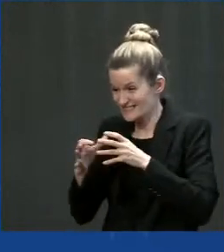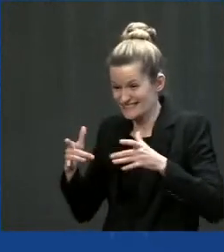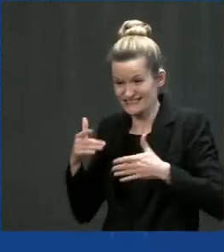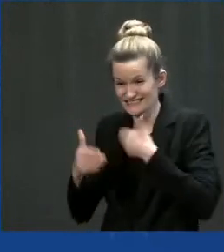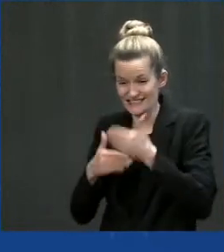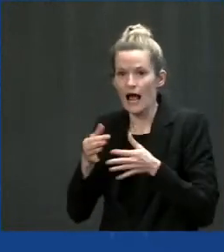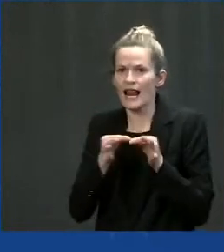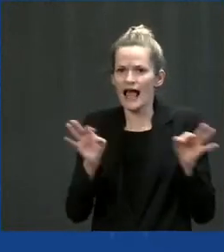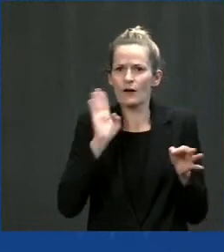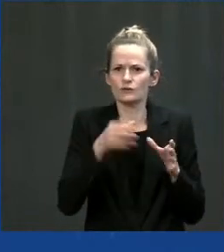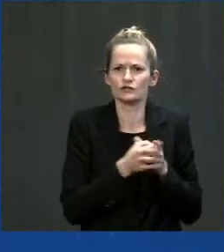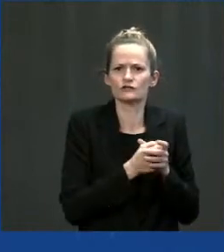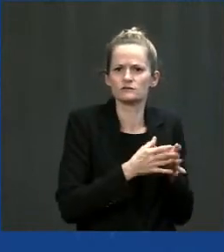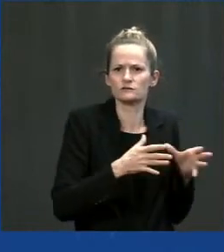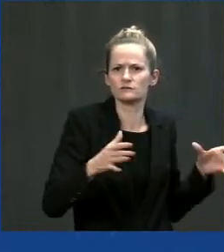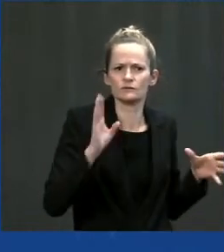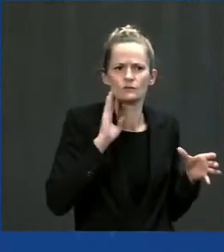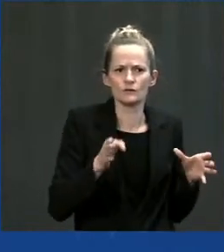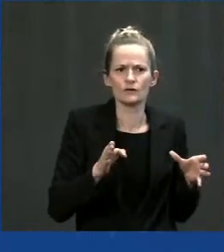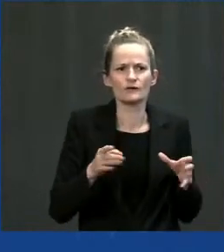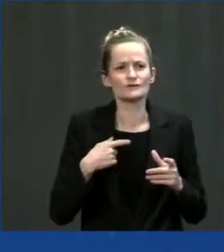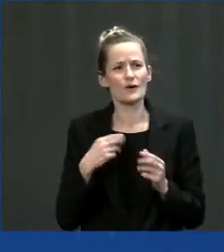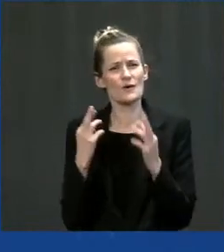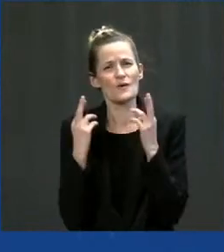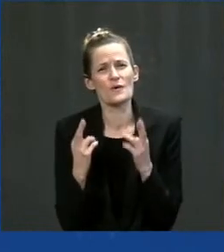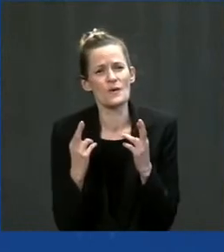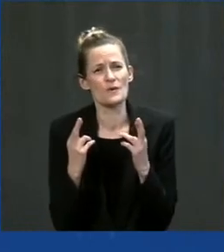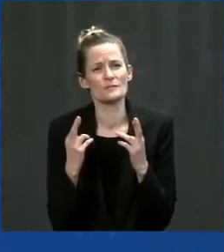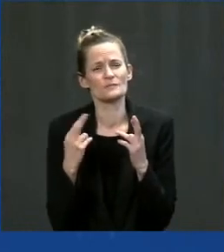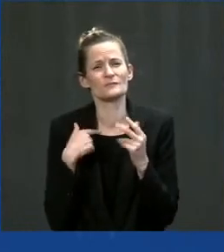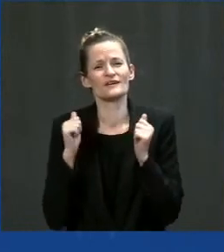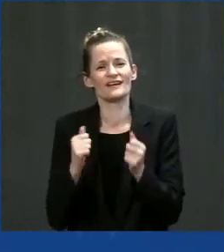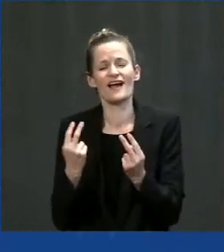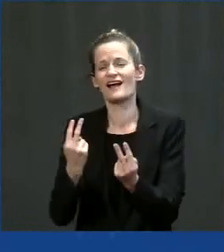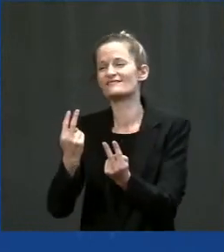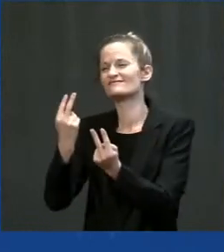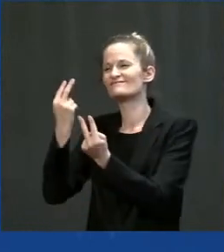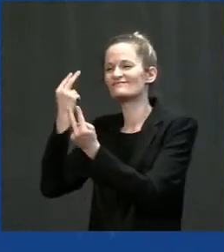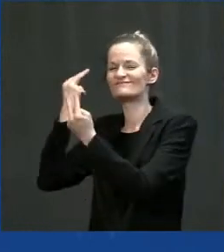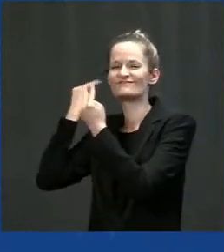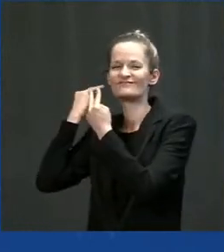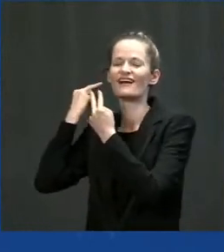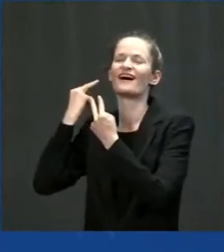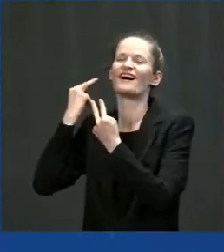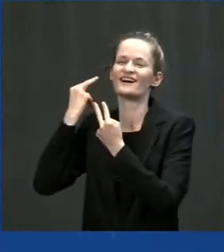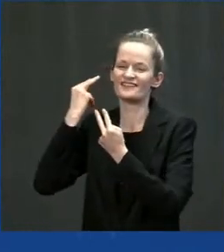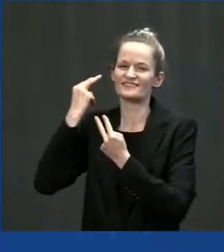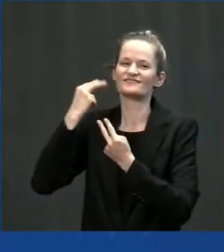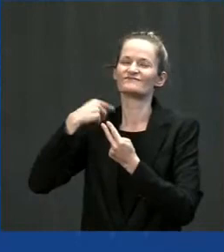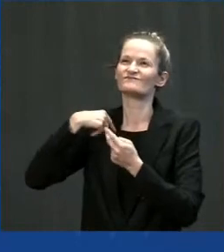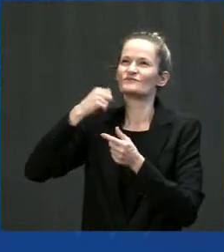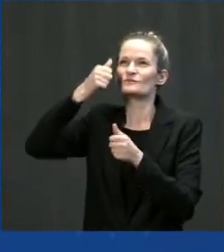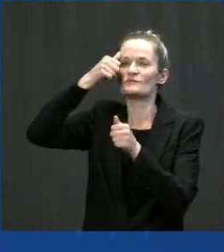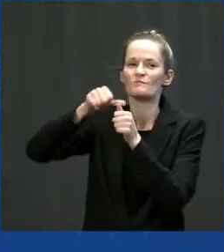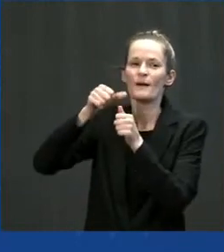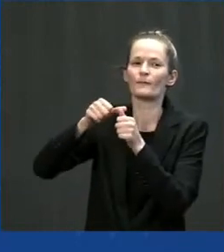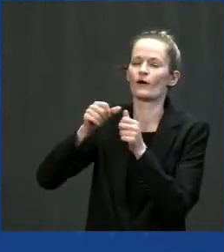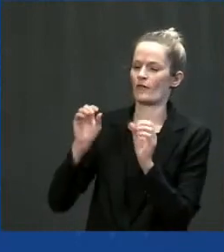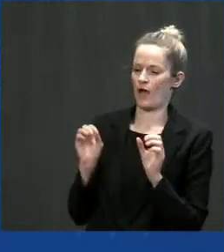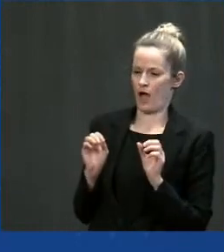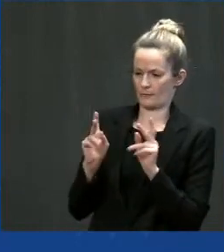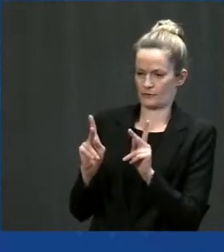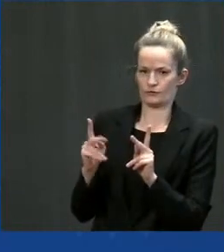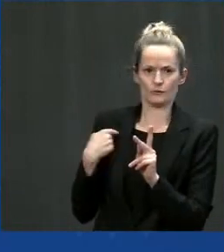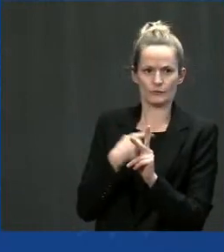prosperity, we're going to look back at this moment and we're going to see that we had this opportunity to make transformational change. We couldn't have done it without our